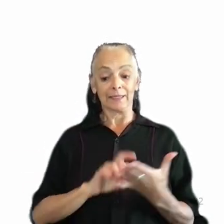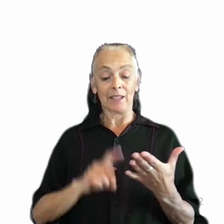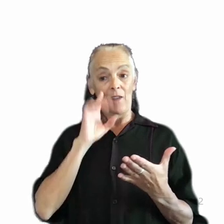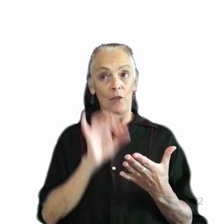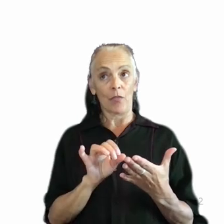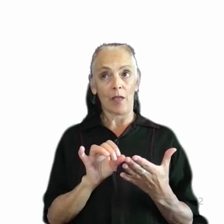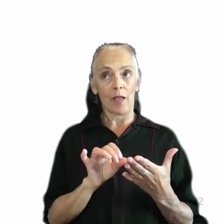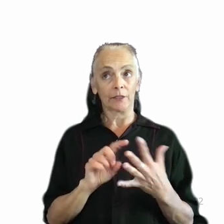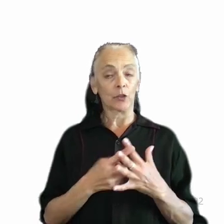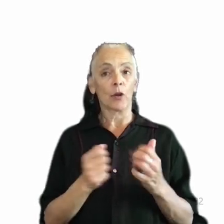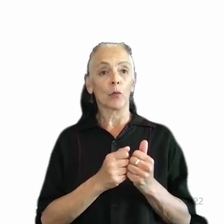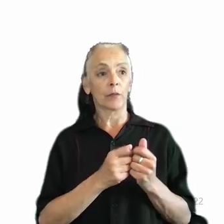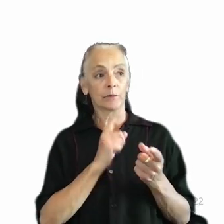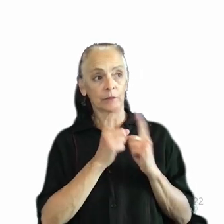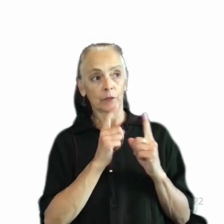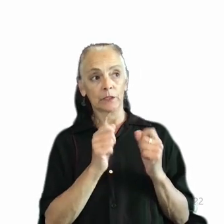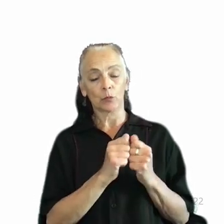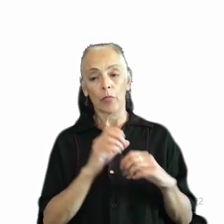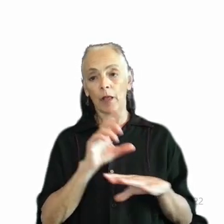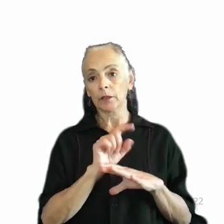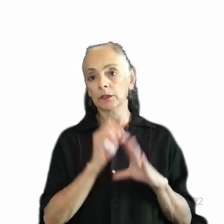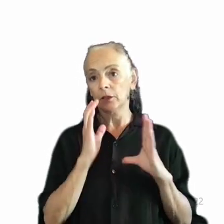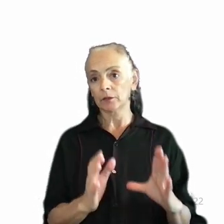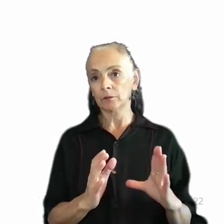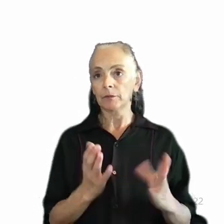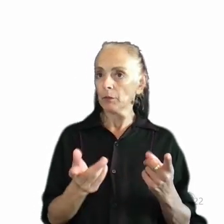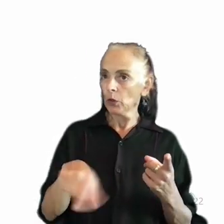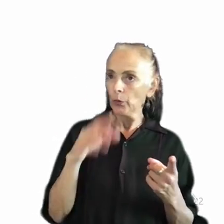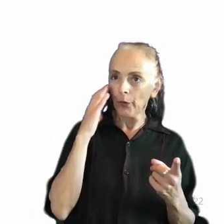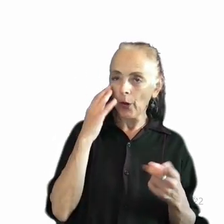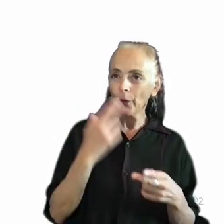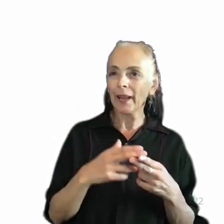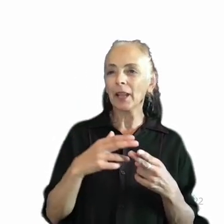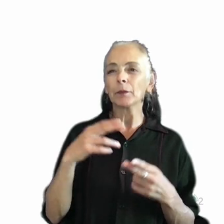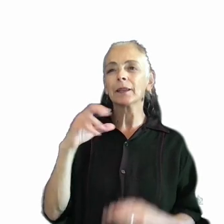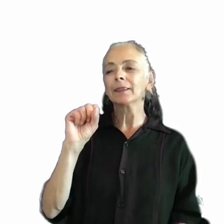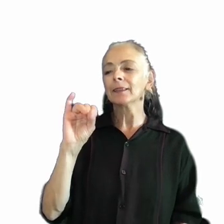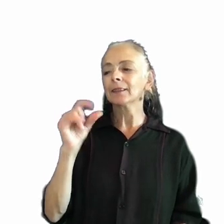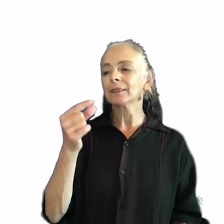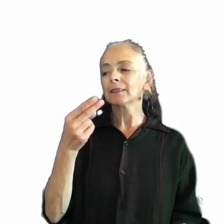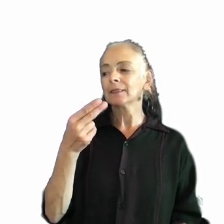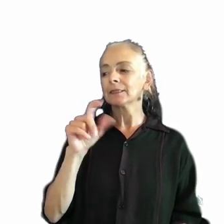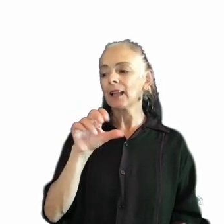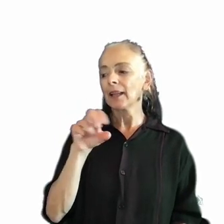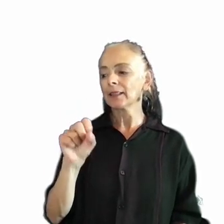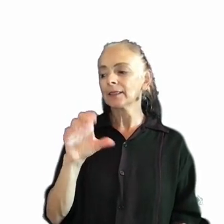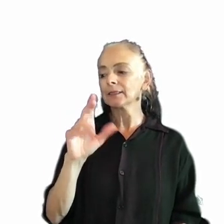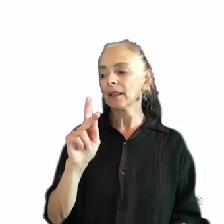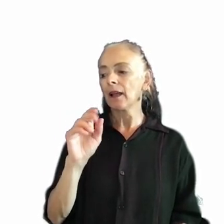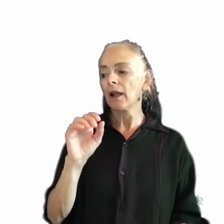conversations with a consultant, one that some of you may know, named Sightless Combat. And the